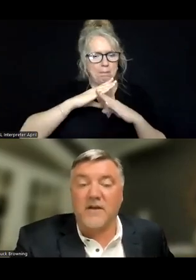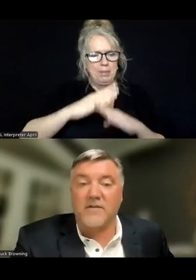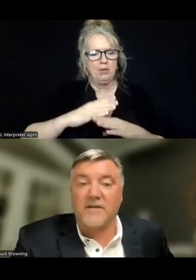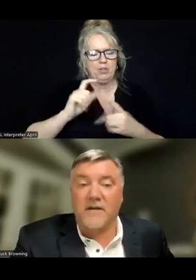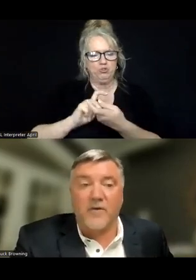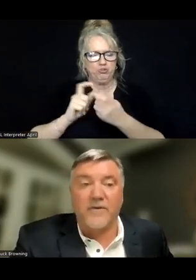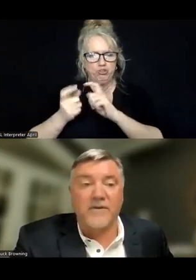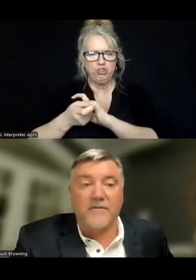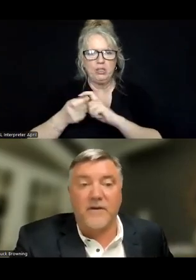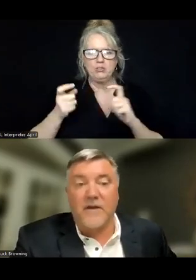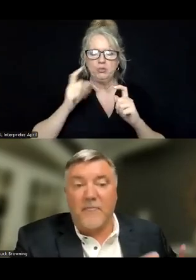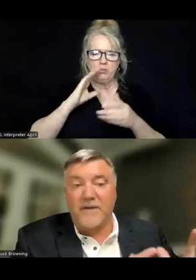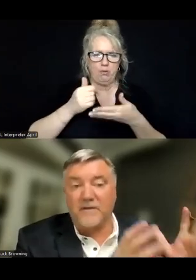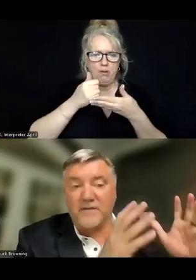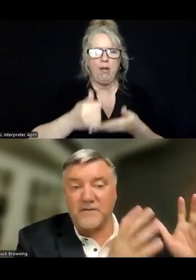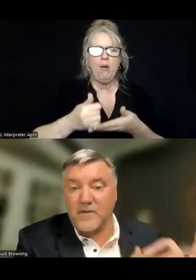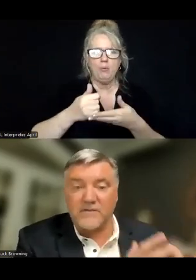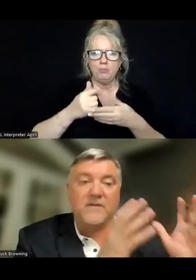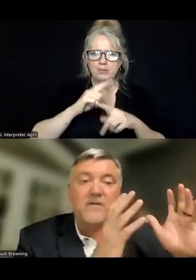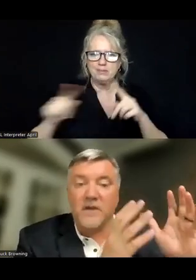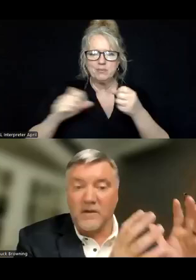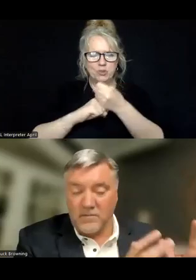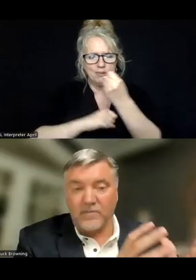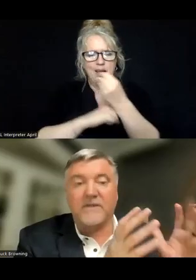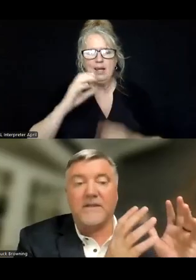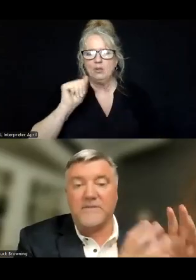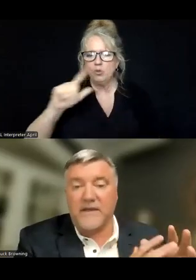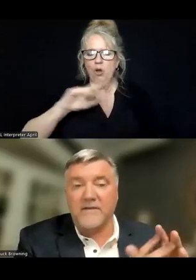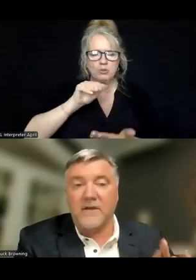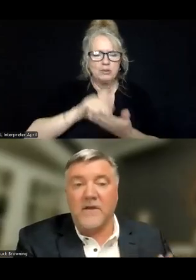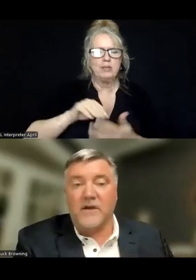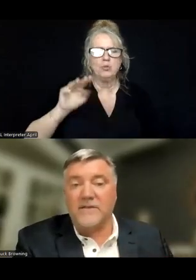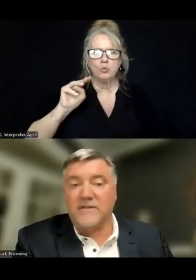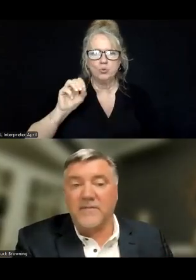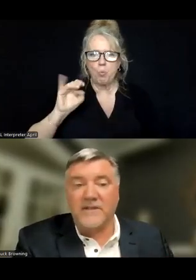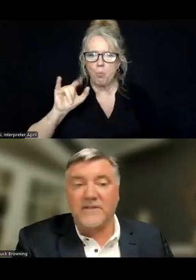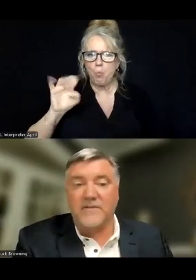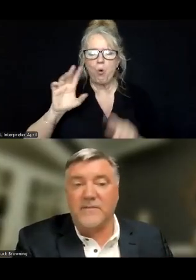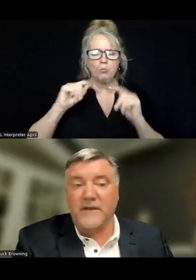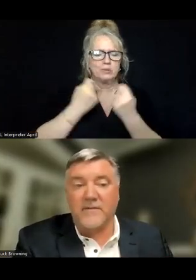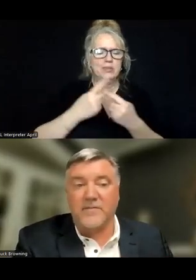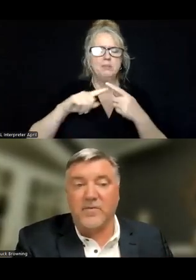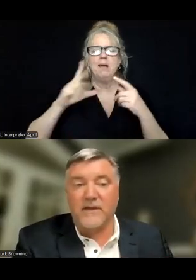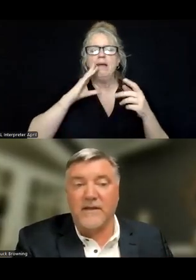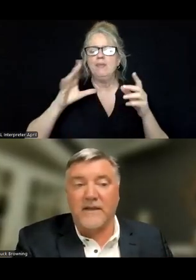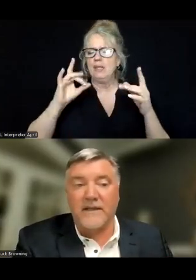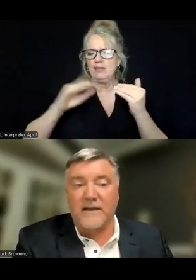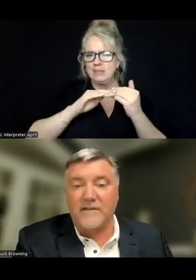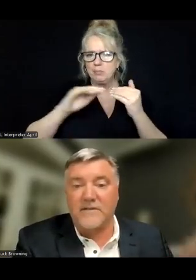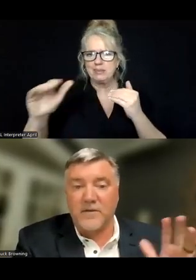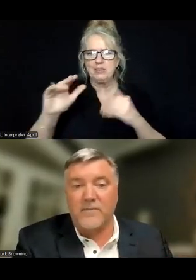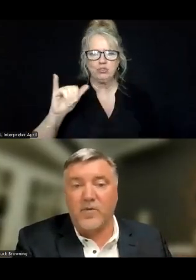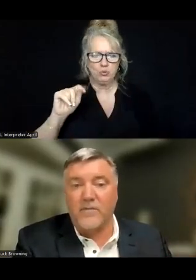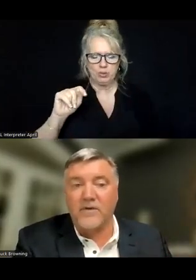change of helping different pillars, such as call centers, mobile teams, and crisis stabilization units of being able to support that.